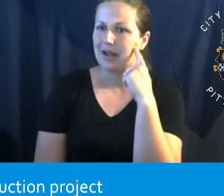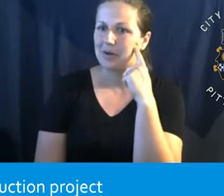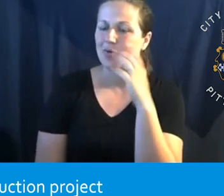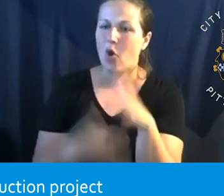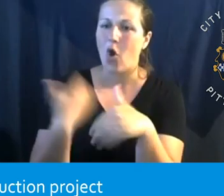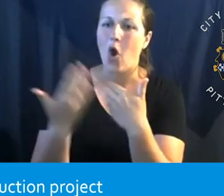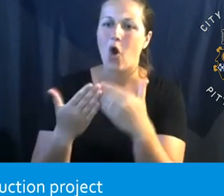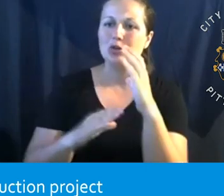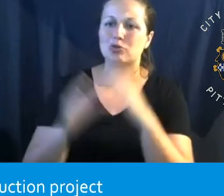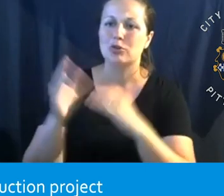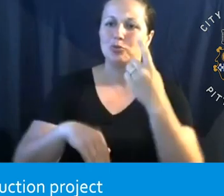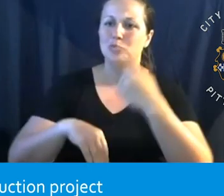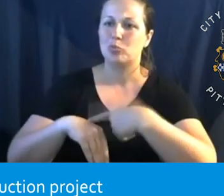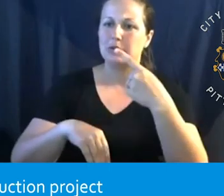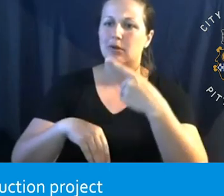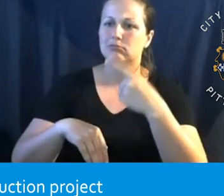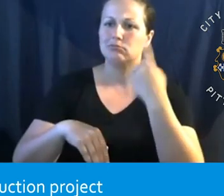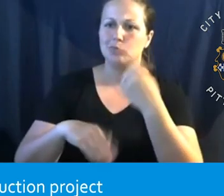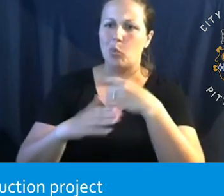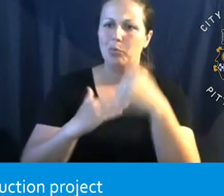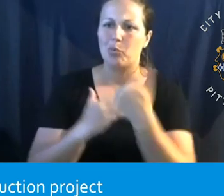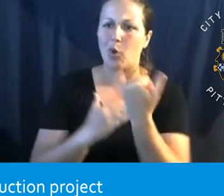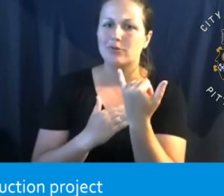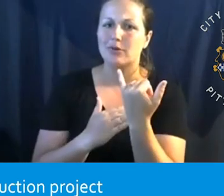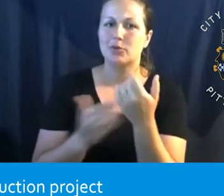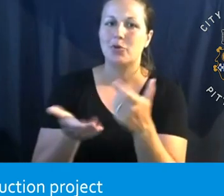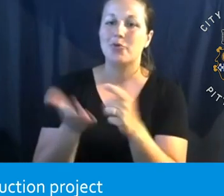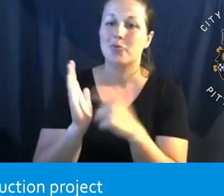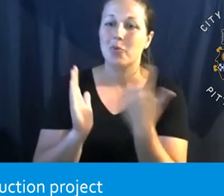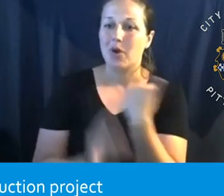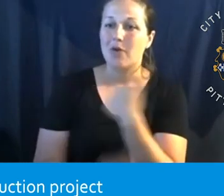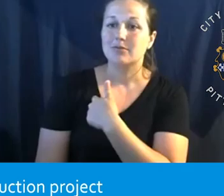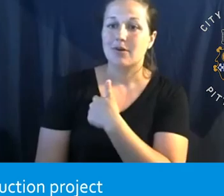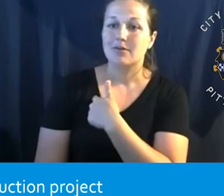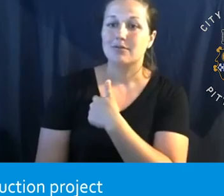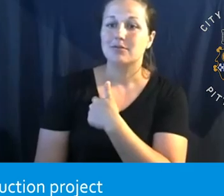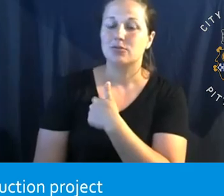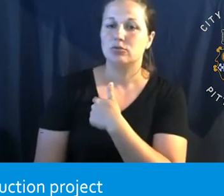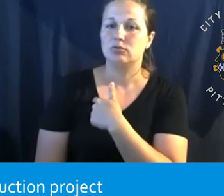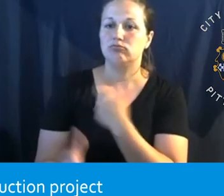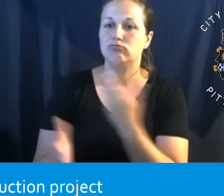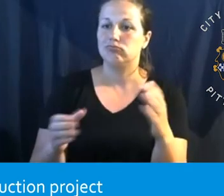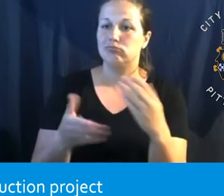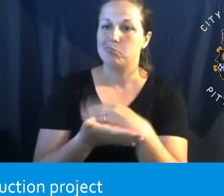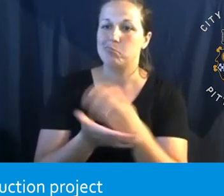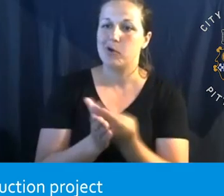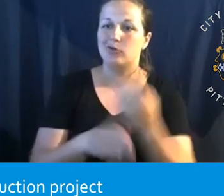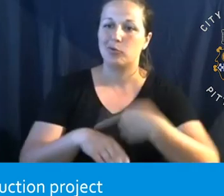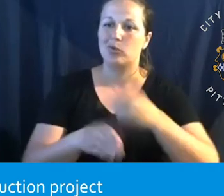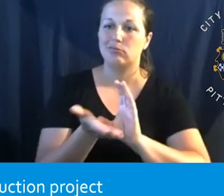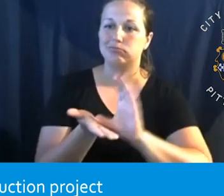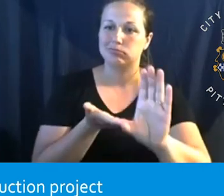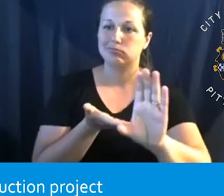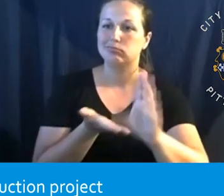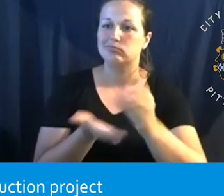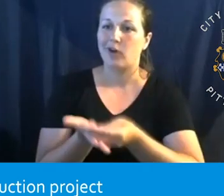as one single project. This kind of requires us to fund the entire budget at one time. Um, so we